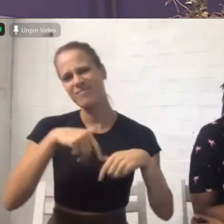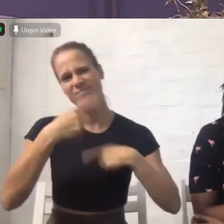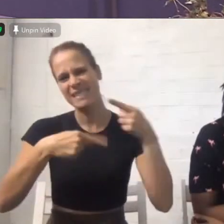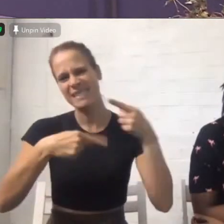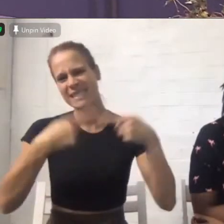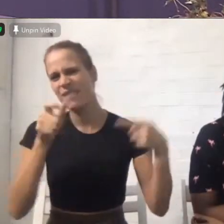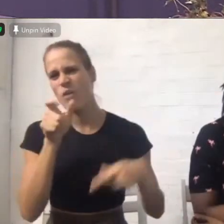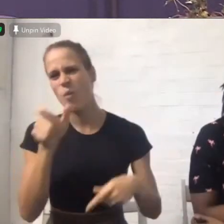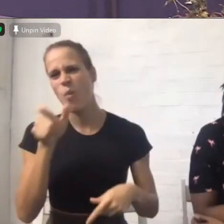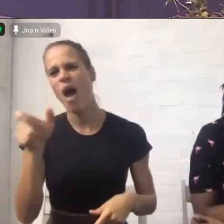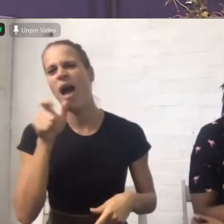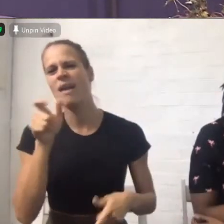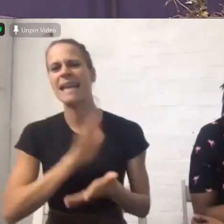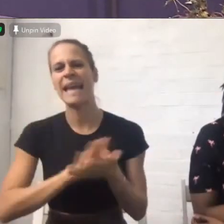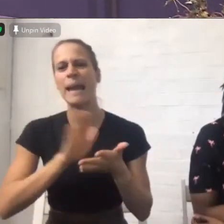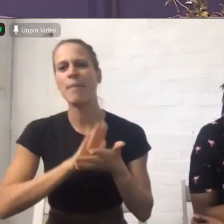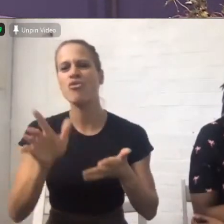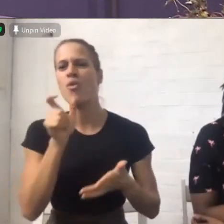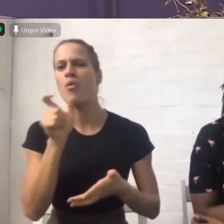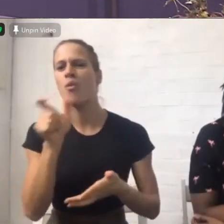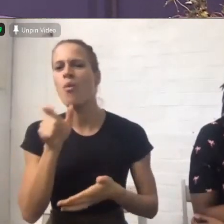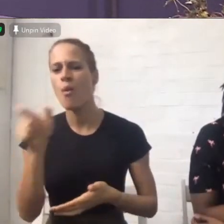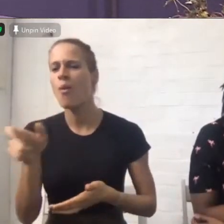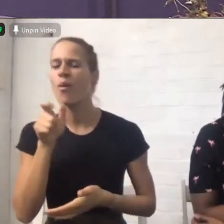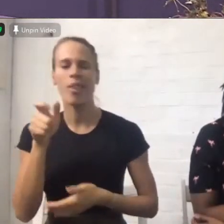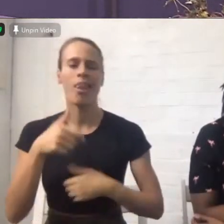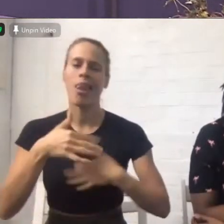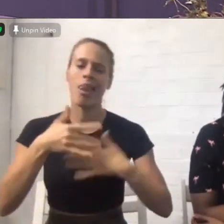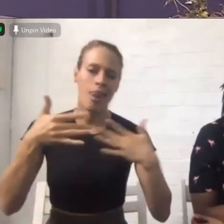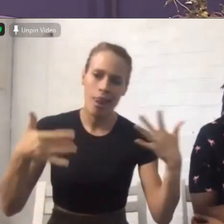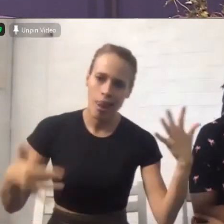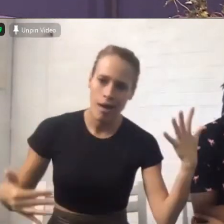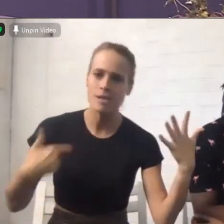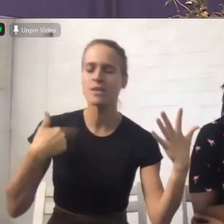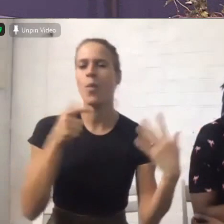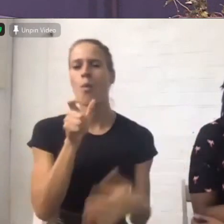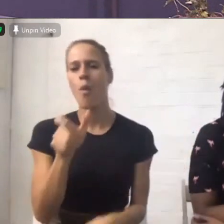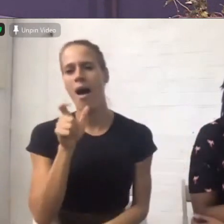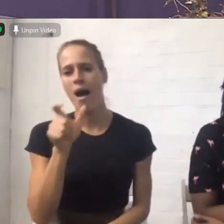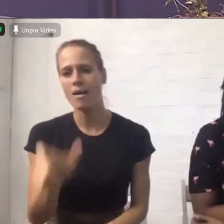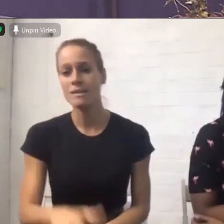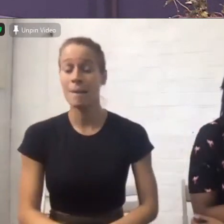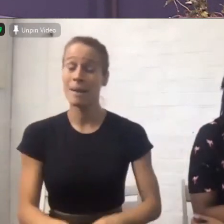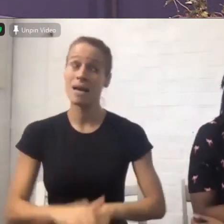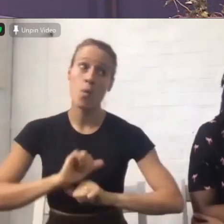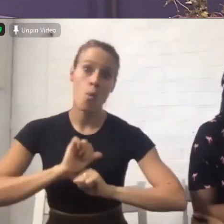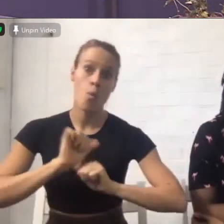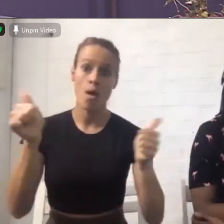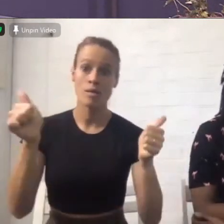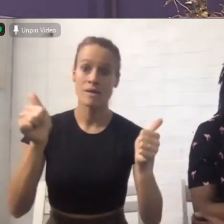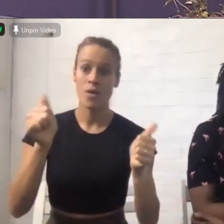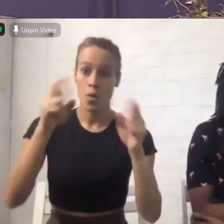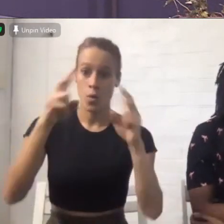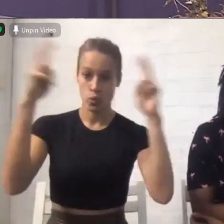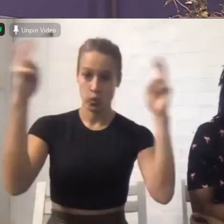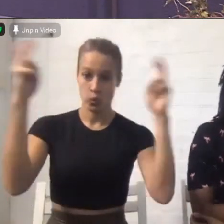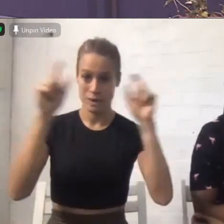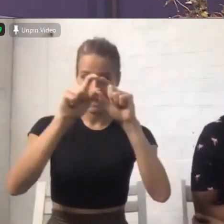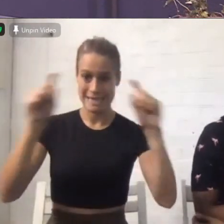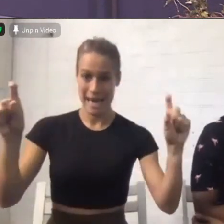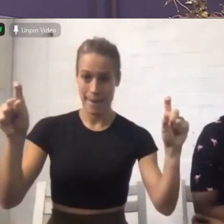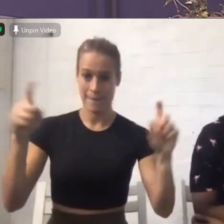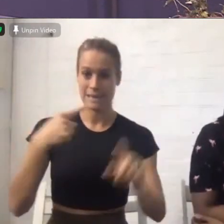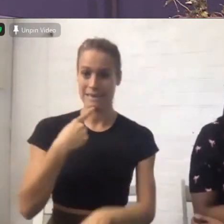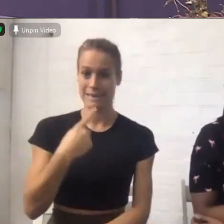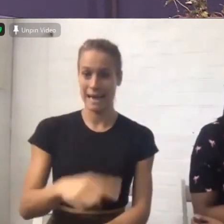we anglicize it, don't we? And there are these wonderful statements, Psalm 23, verse 1, when David says,